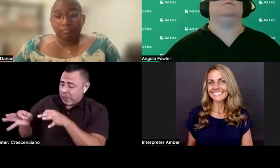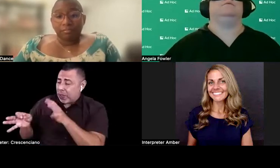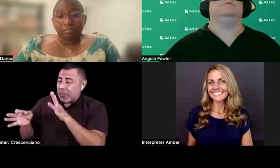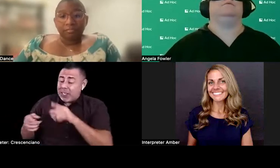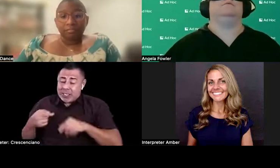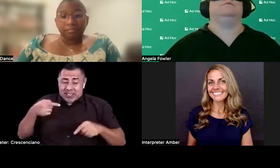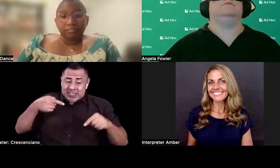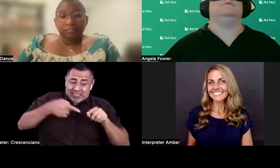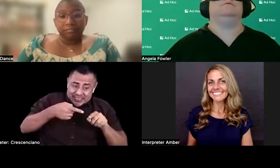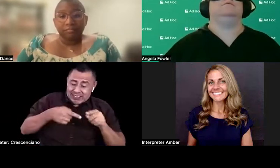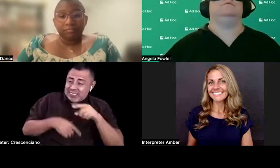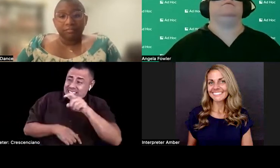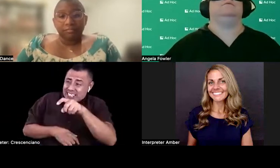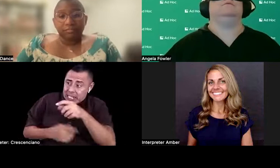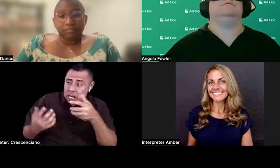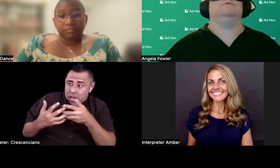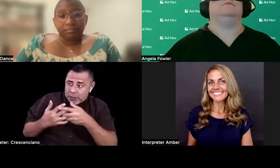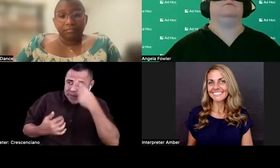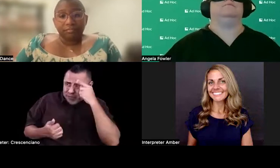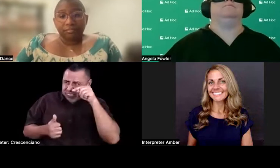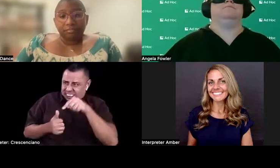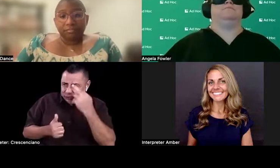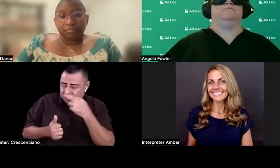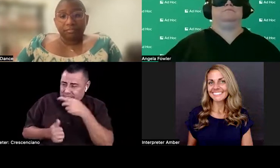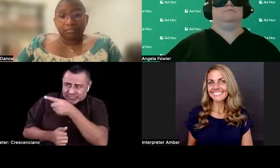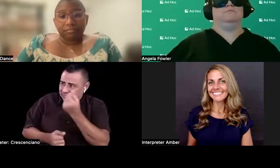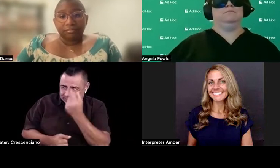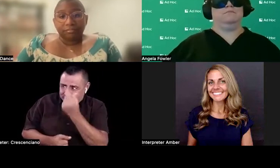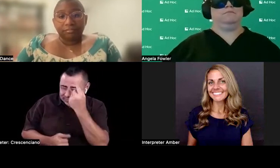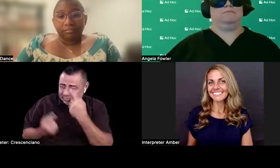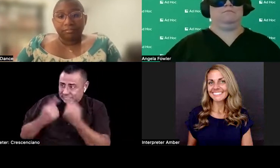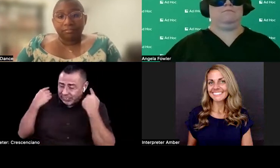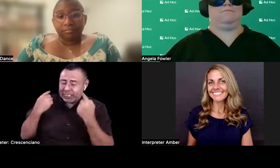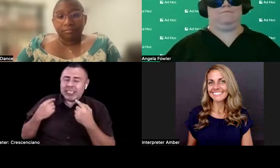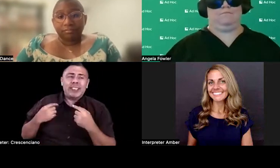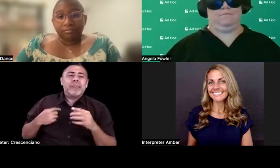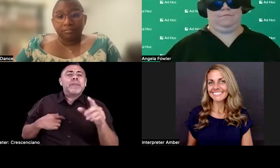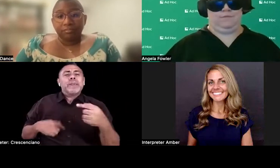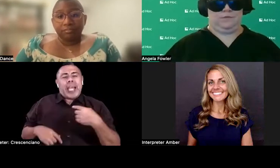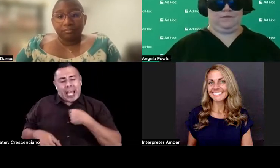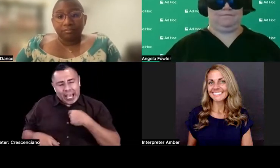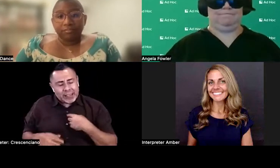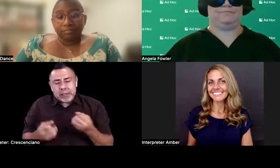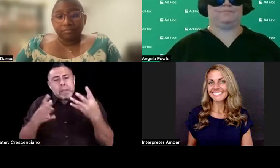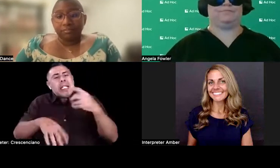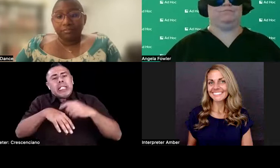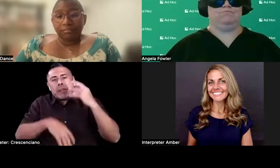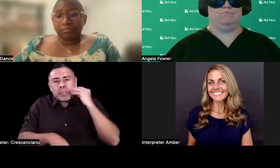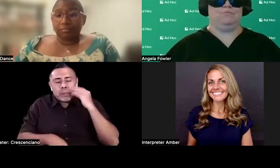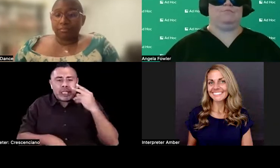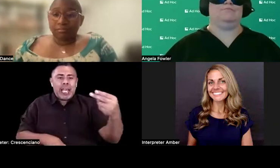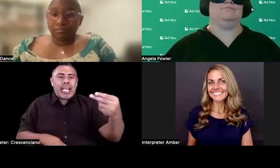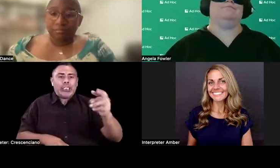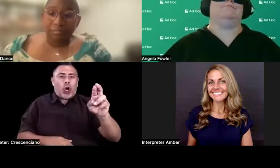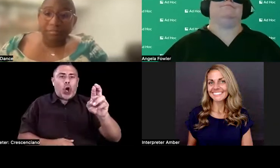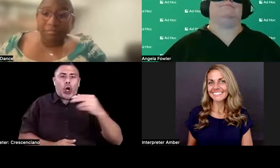And I've fought for things where I've had to talk to HR folks and say, no, no, I need this. I know it doesn't make sense to you, but believe me when I tell